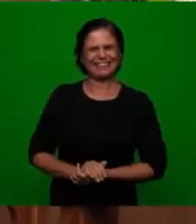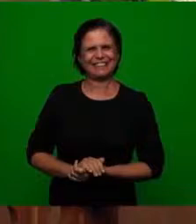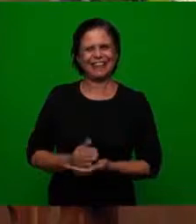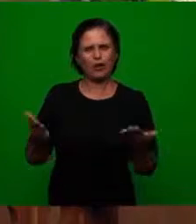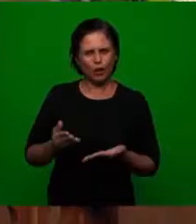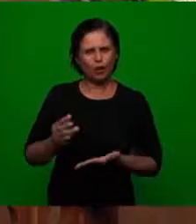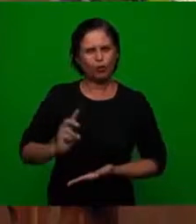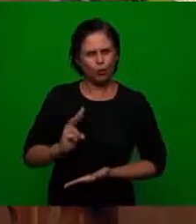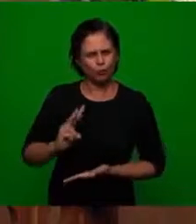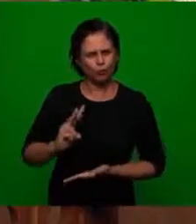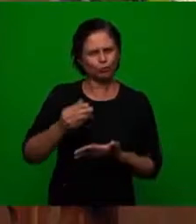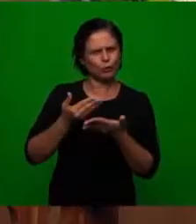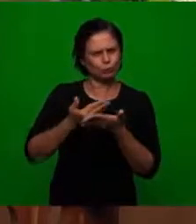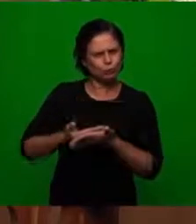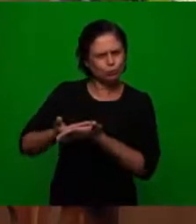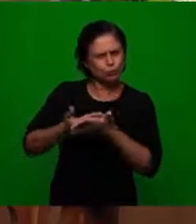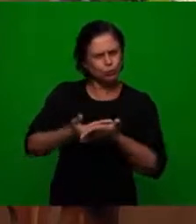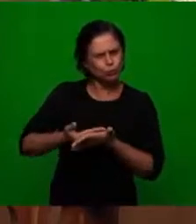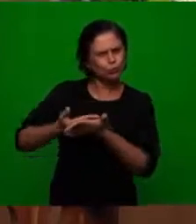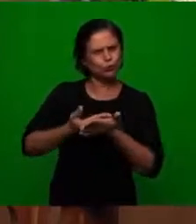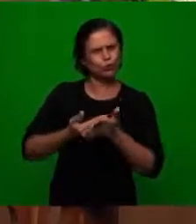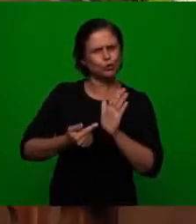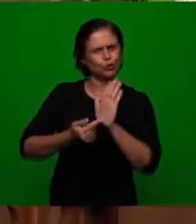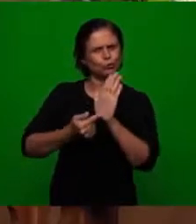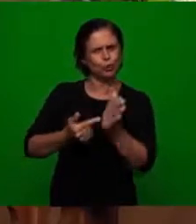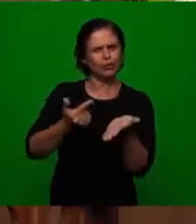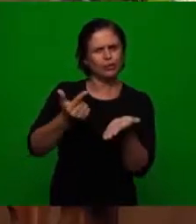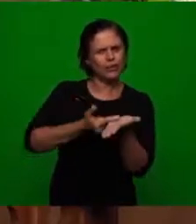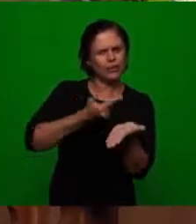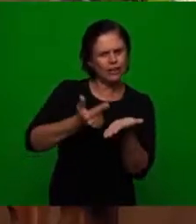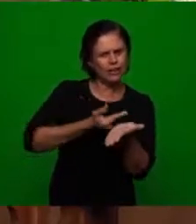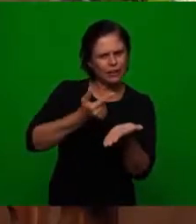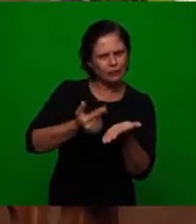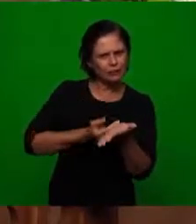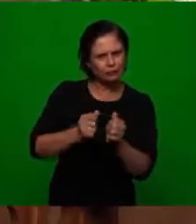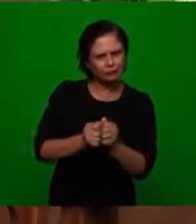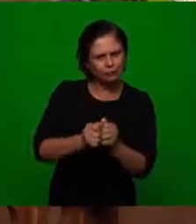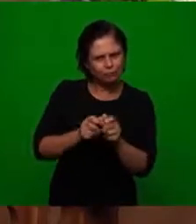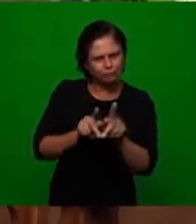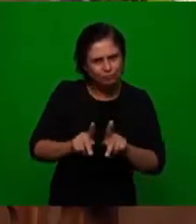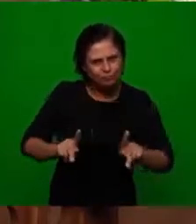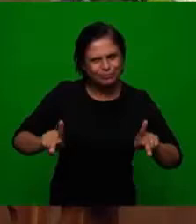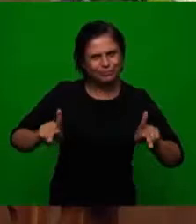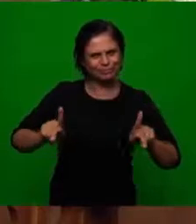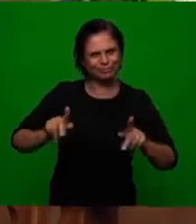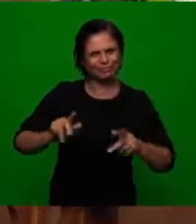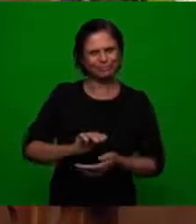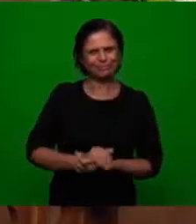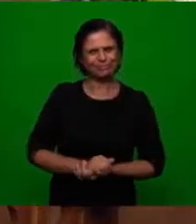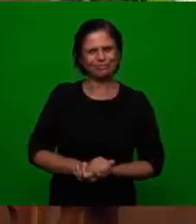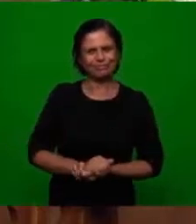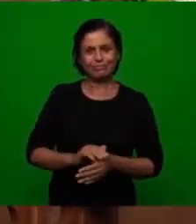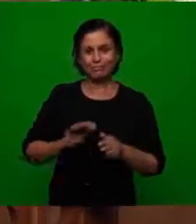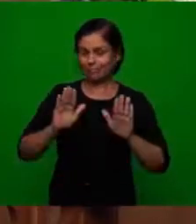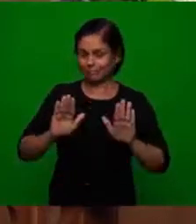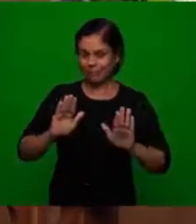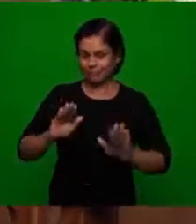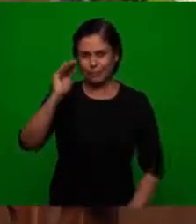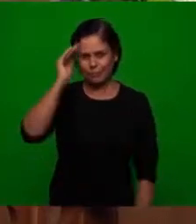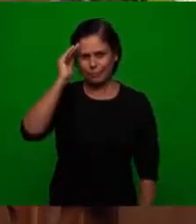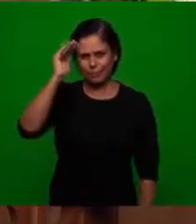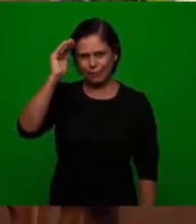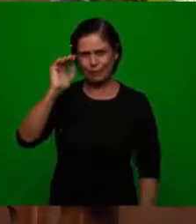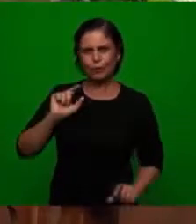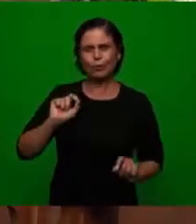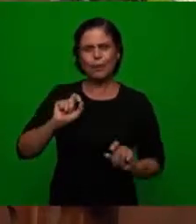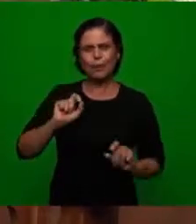to the teaching of the Word of the Lord related to the book, the Book of Revelations. But above